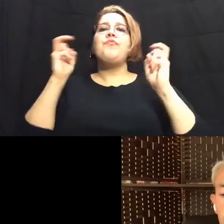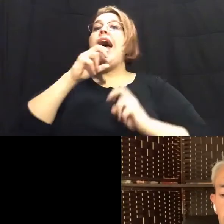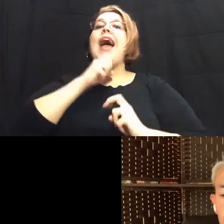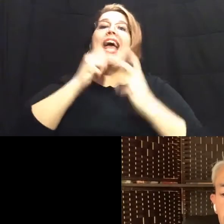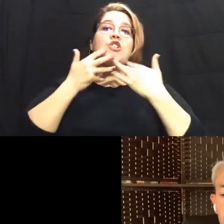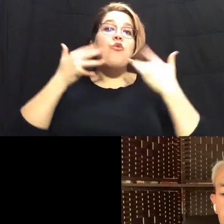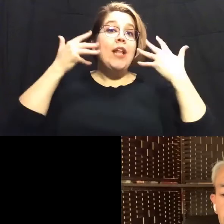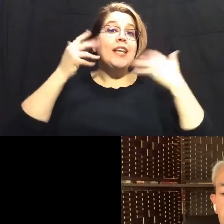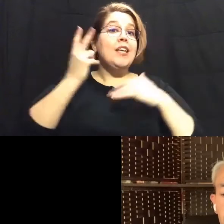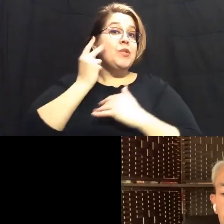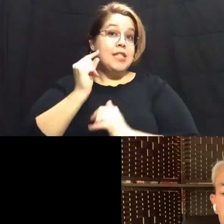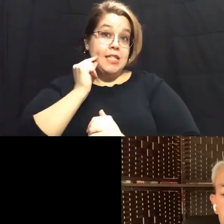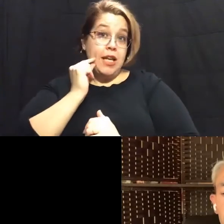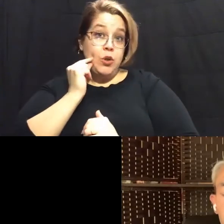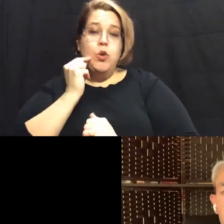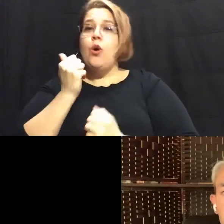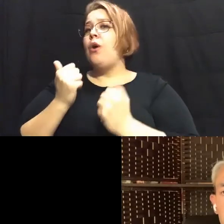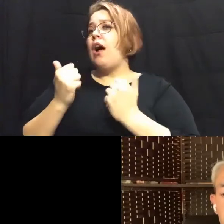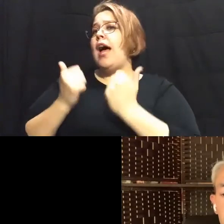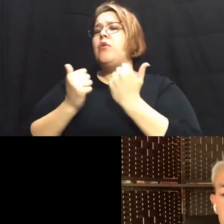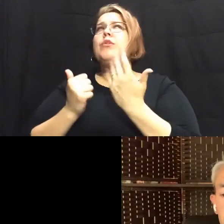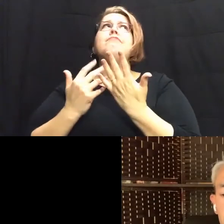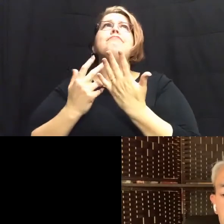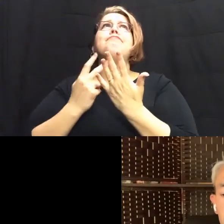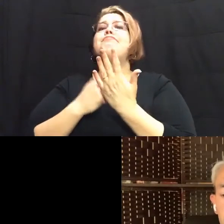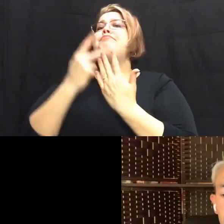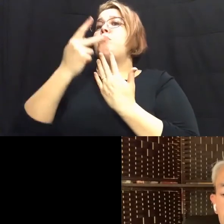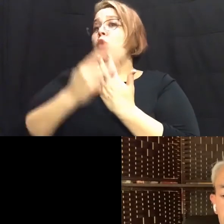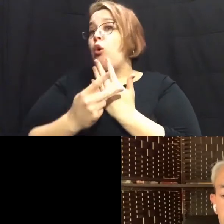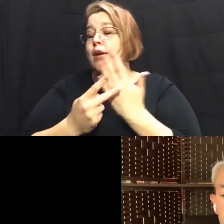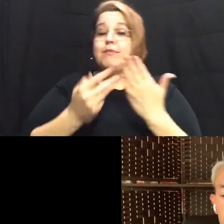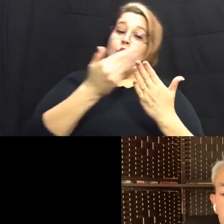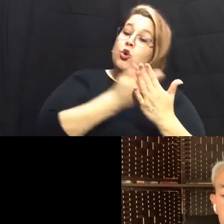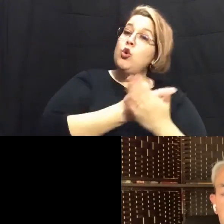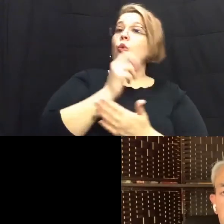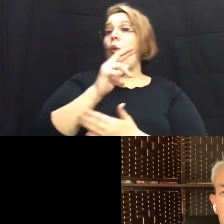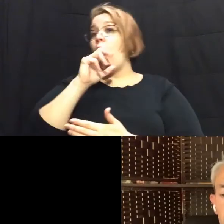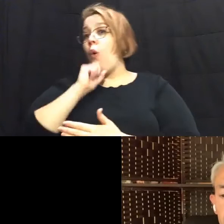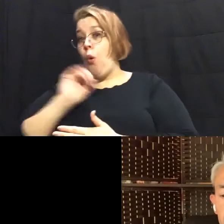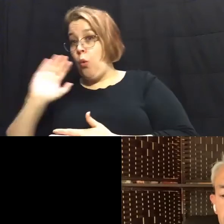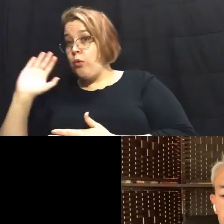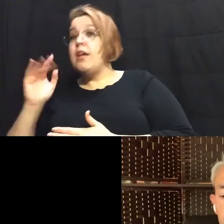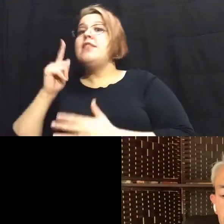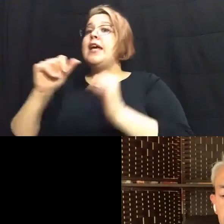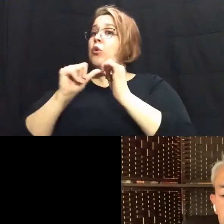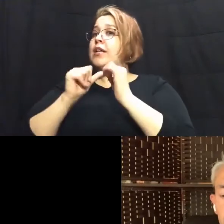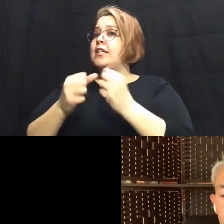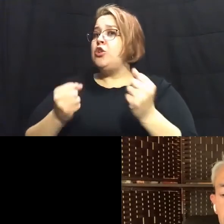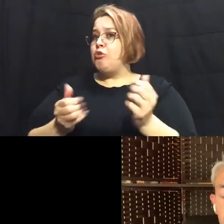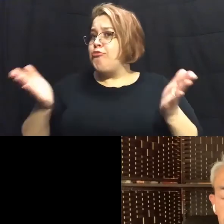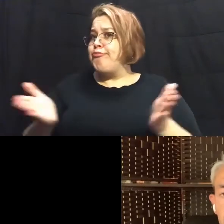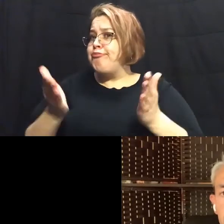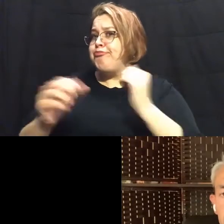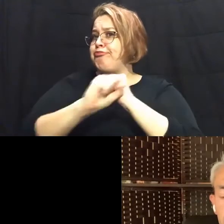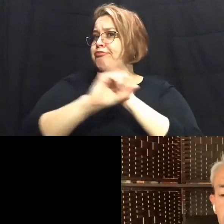antonio and what programs um new or old that you continue to promote in your next term